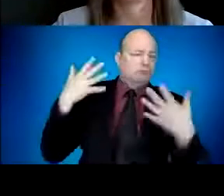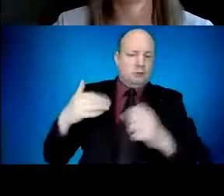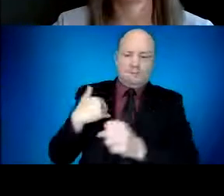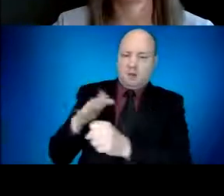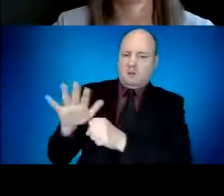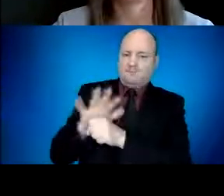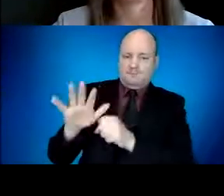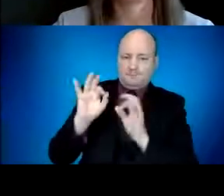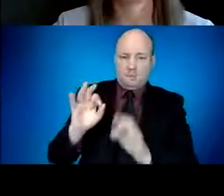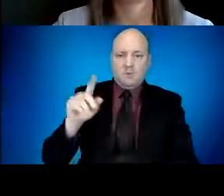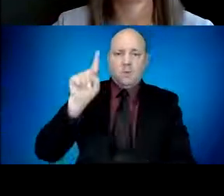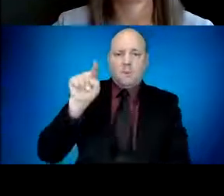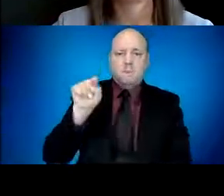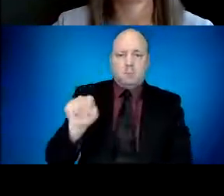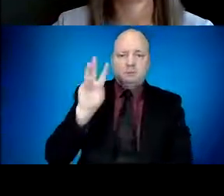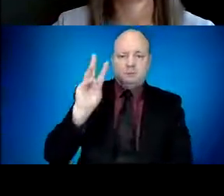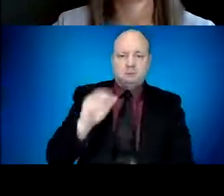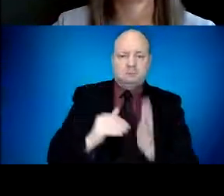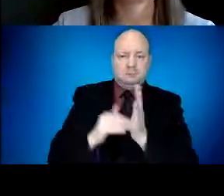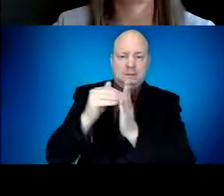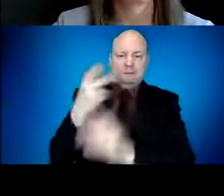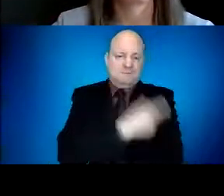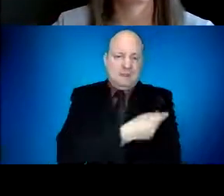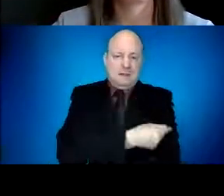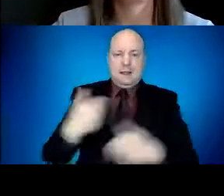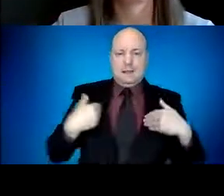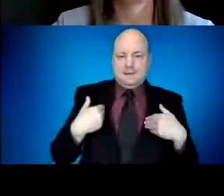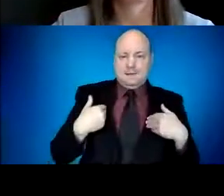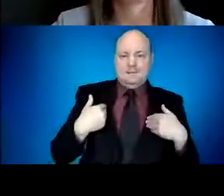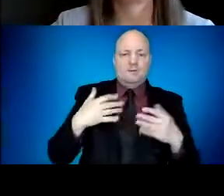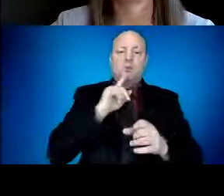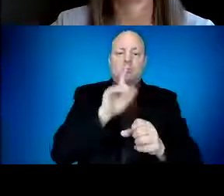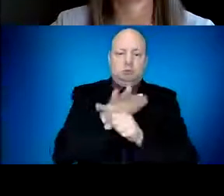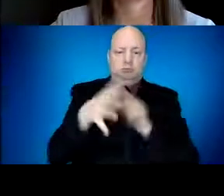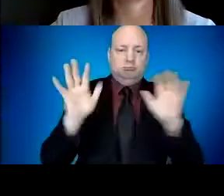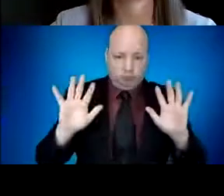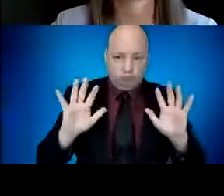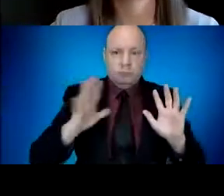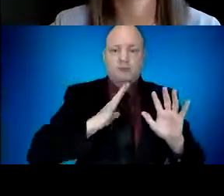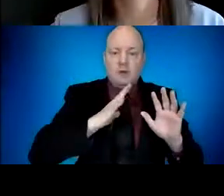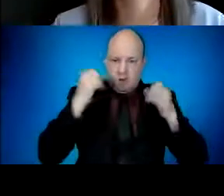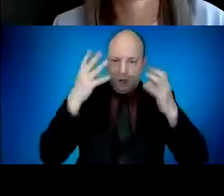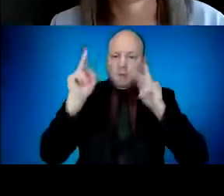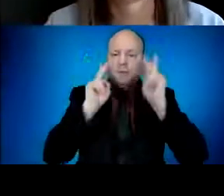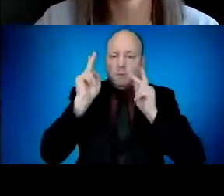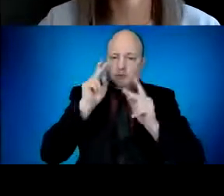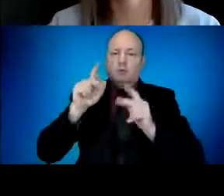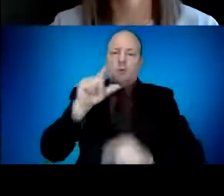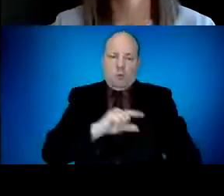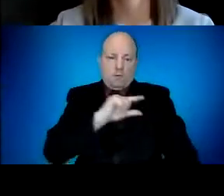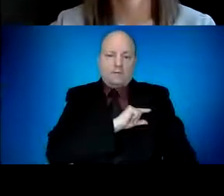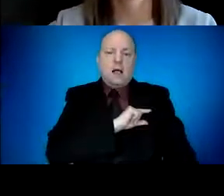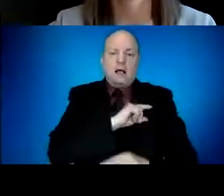than the total number of people who are eligible. COVID-19 vaccines are safe and effective. Go to covidvaccine